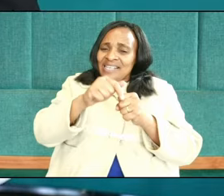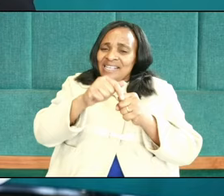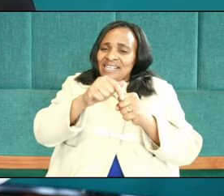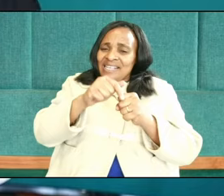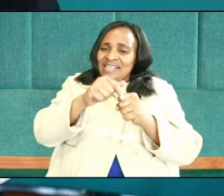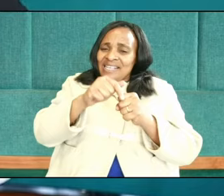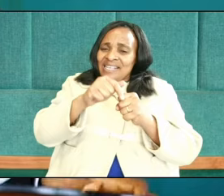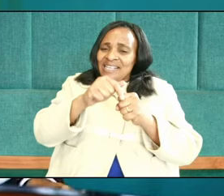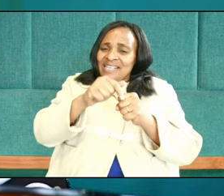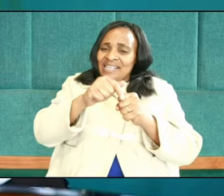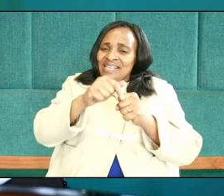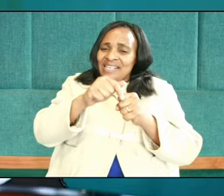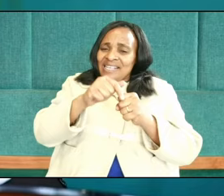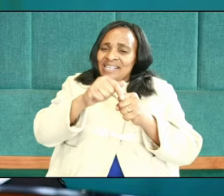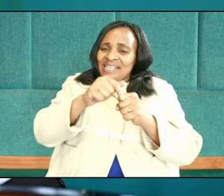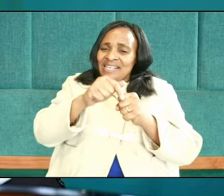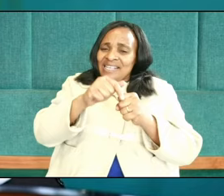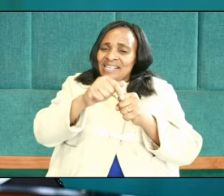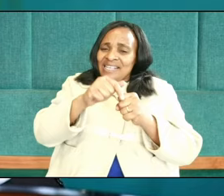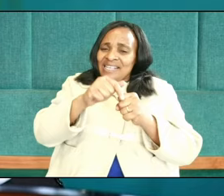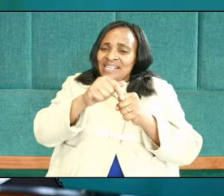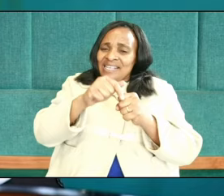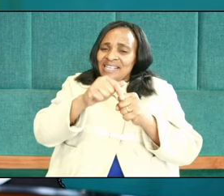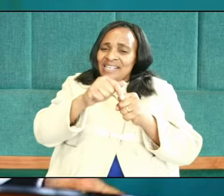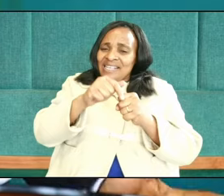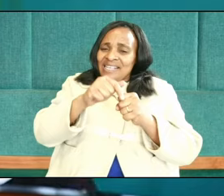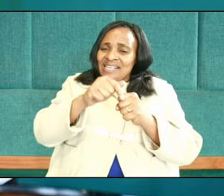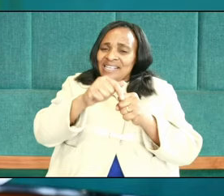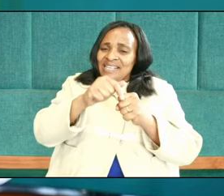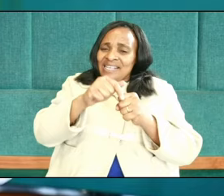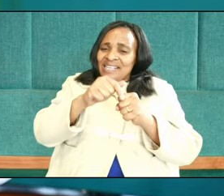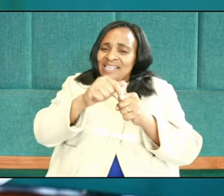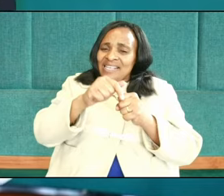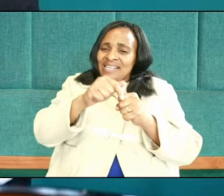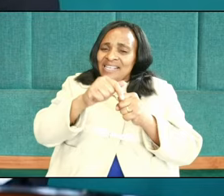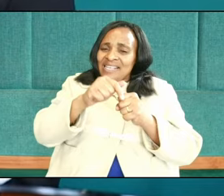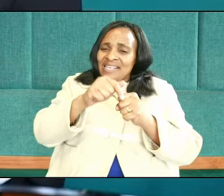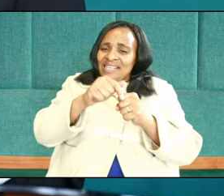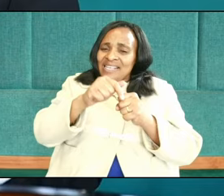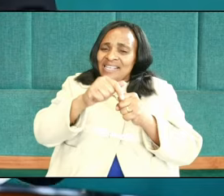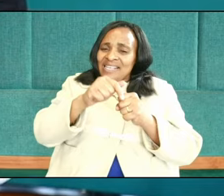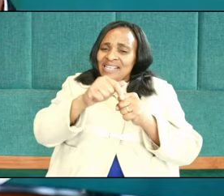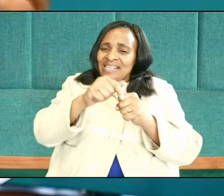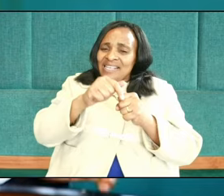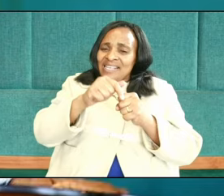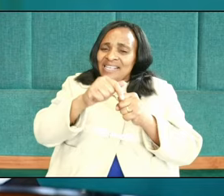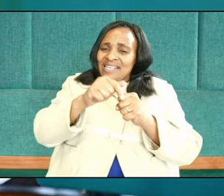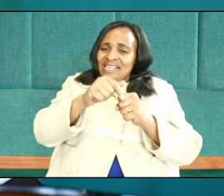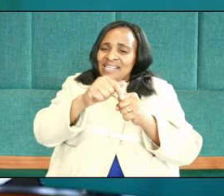limitless power in the particular situation of his people. And then the text says, your